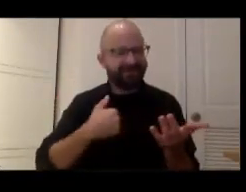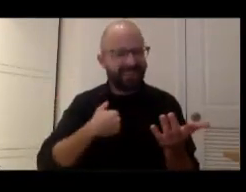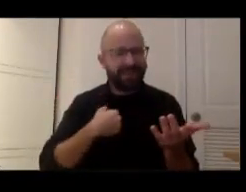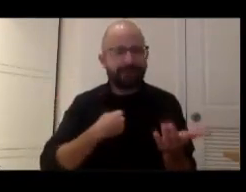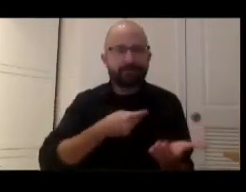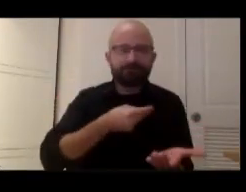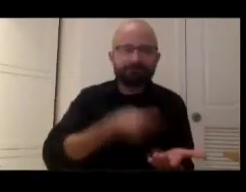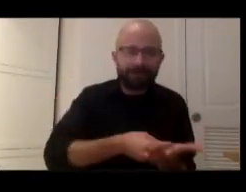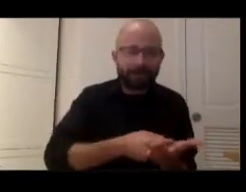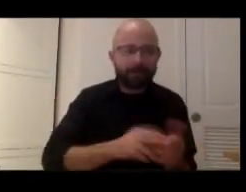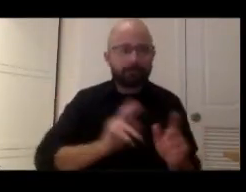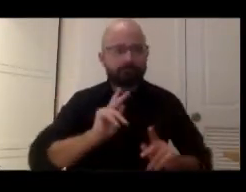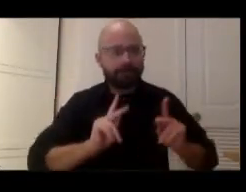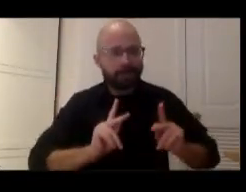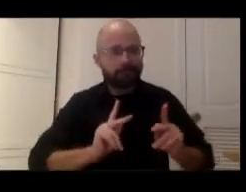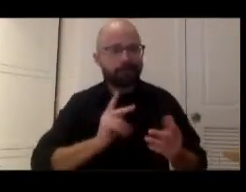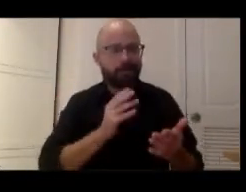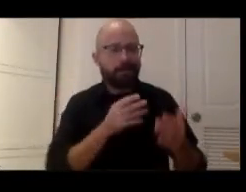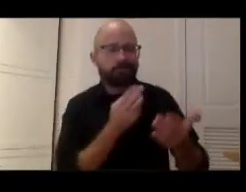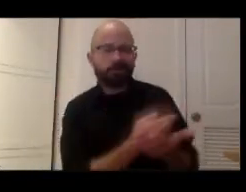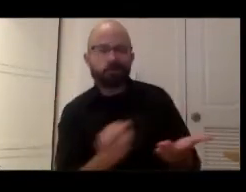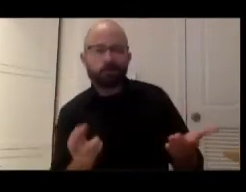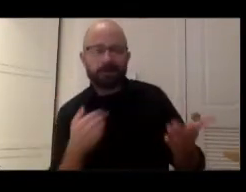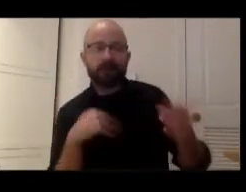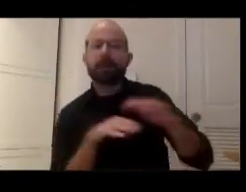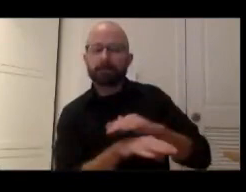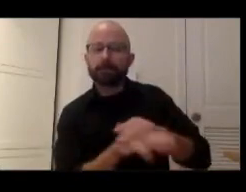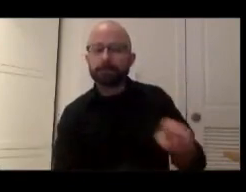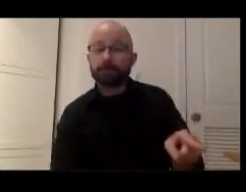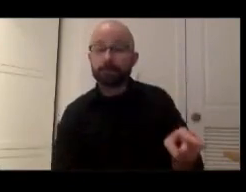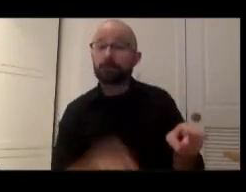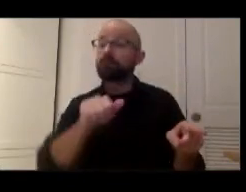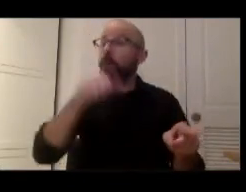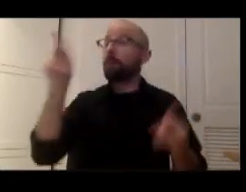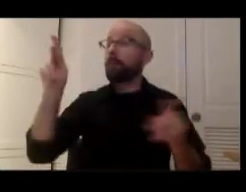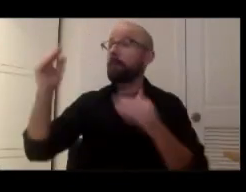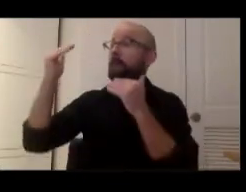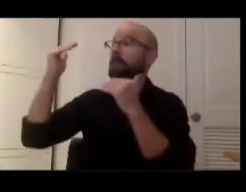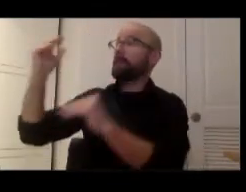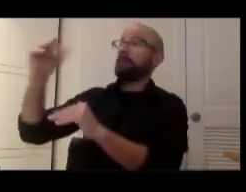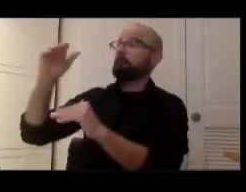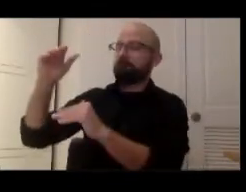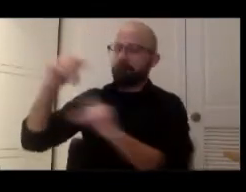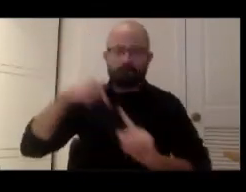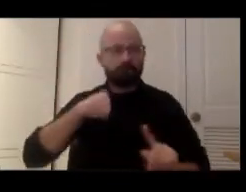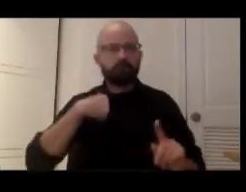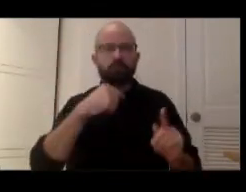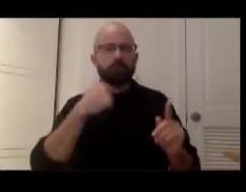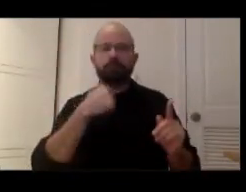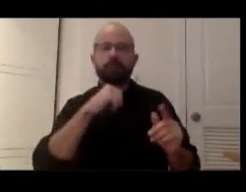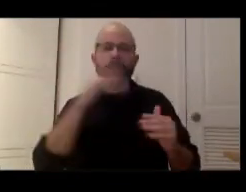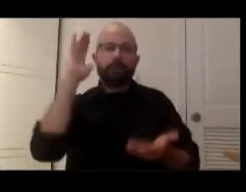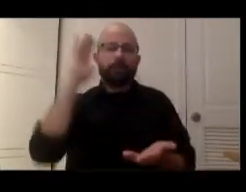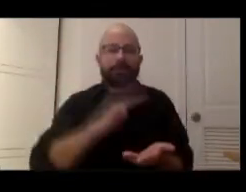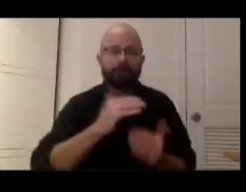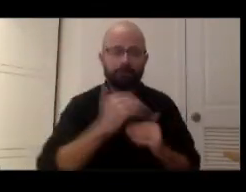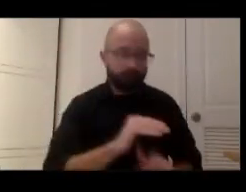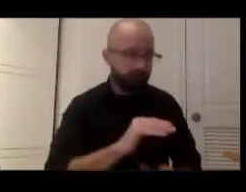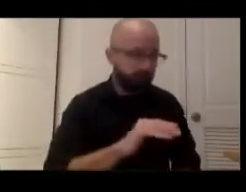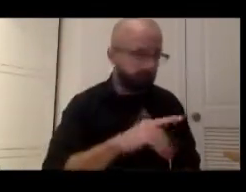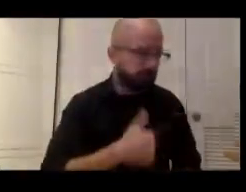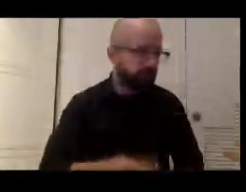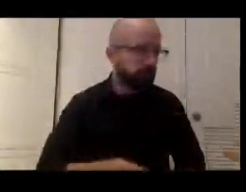resources that very few others do. We really are in a privileged position. So how do we,